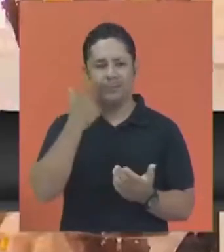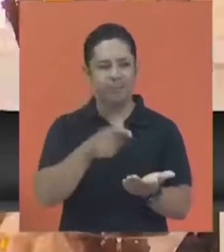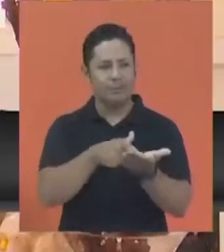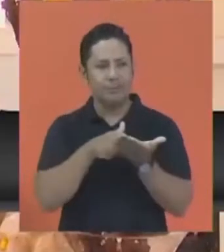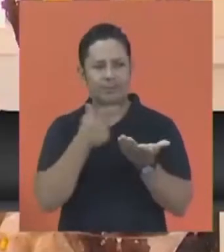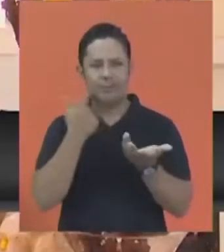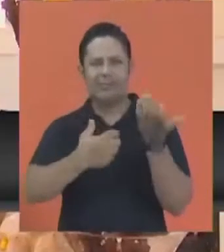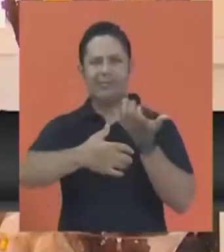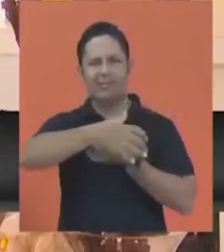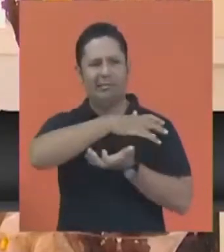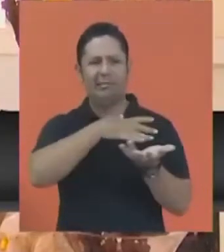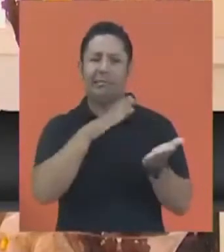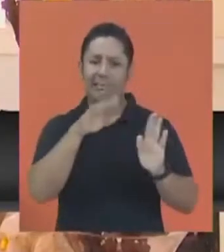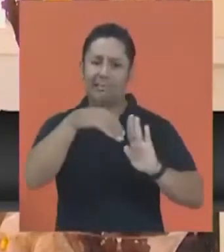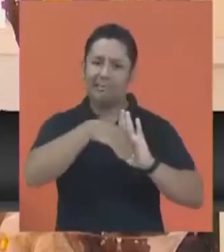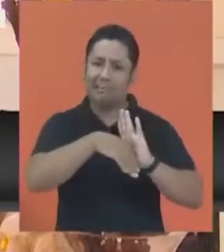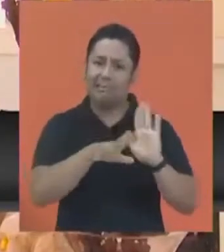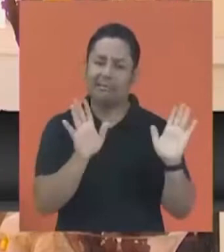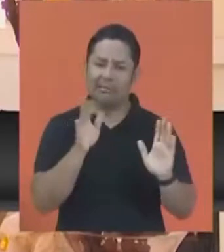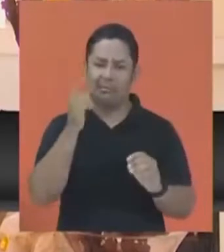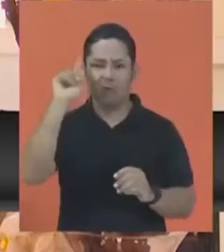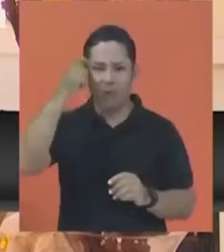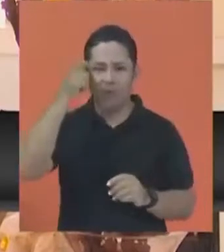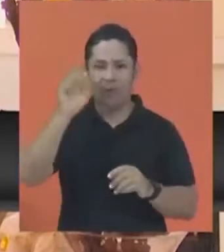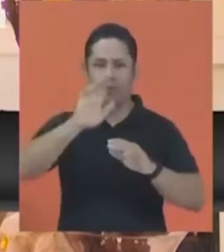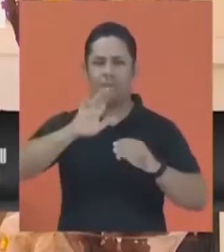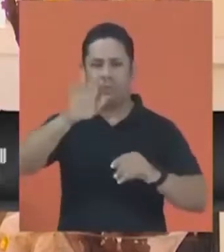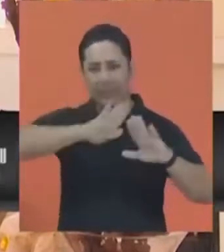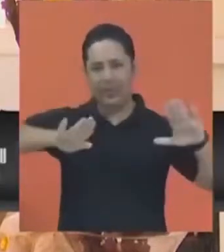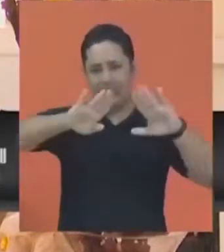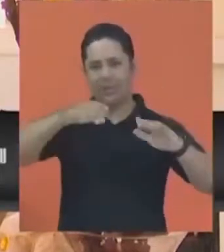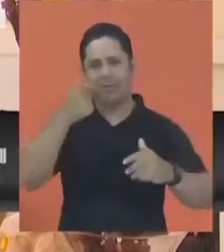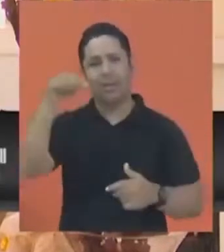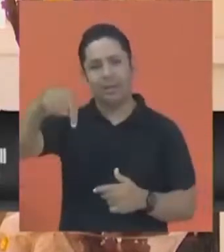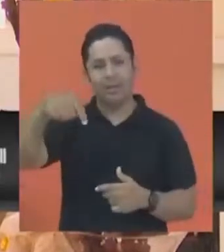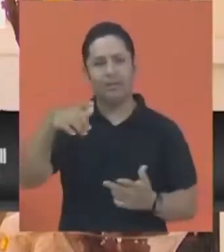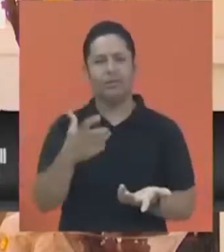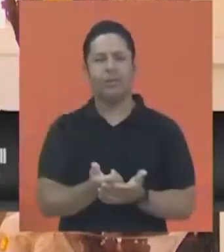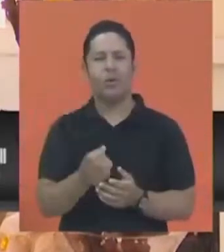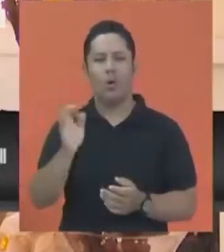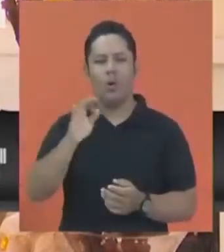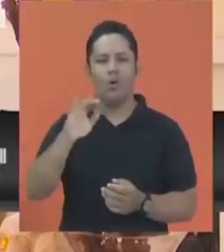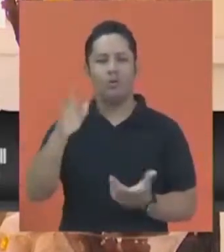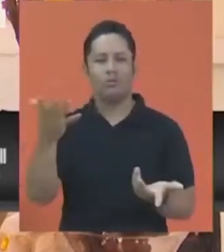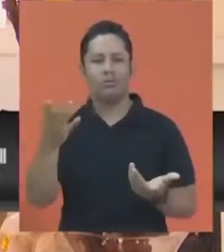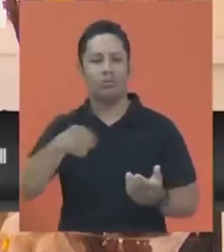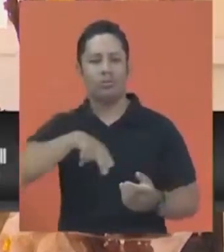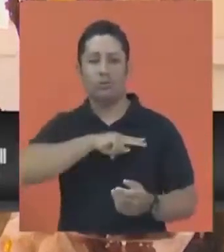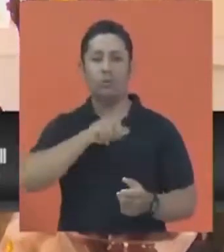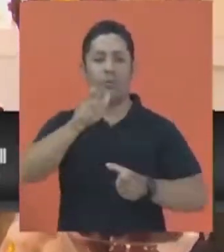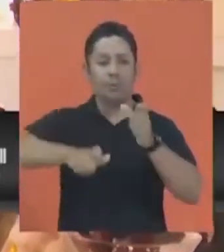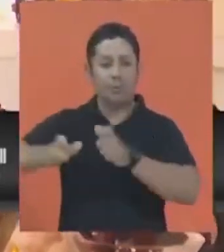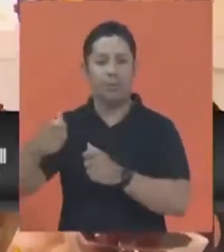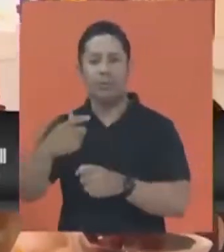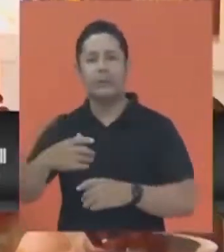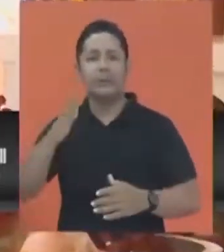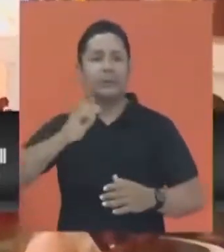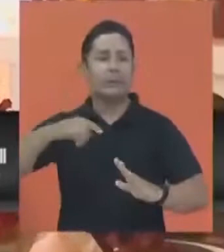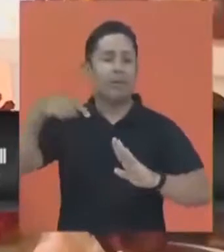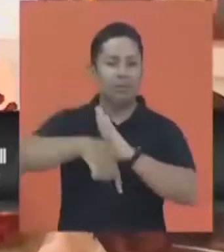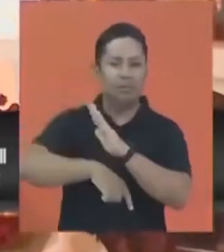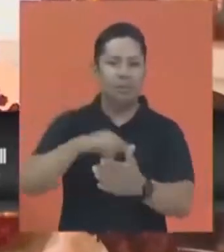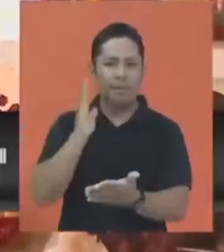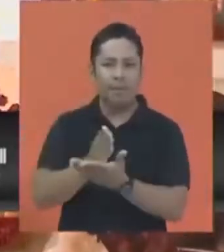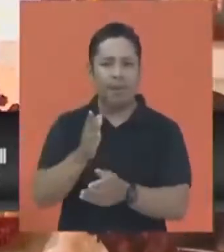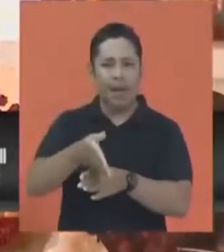see a very complex situation here, and I think that both the departmental government and the community should take